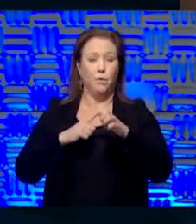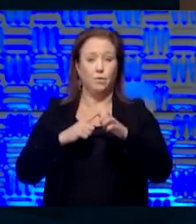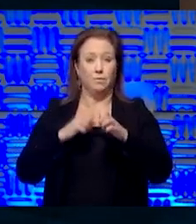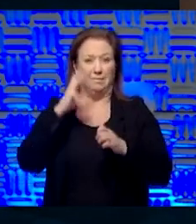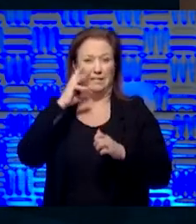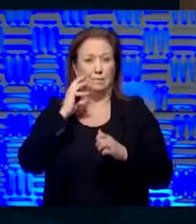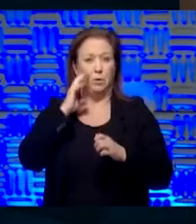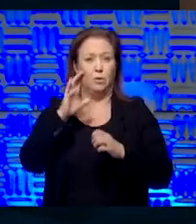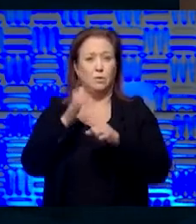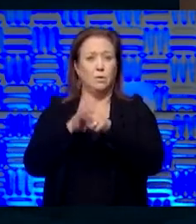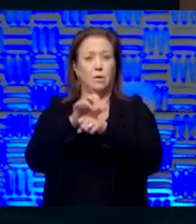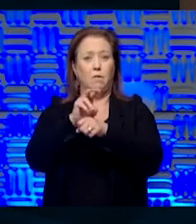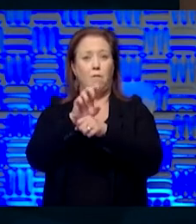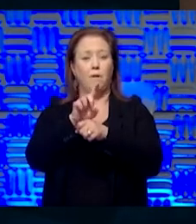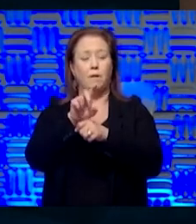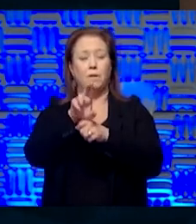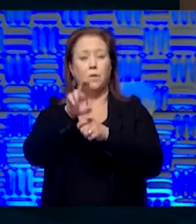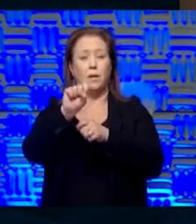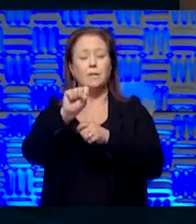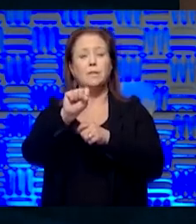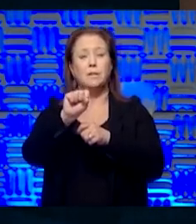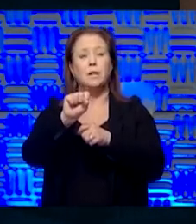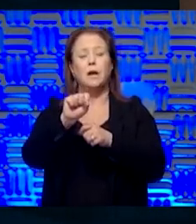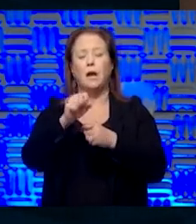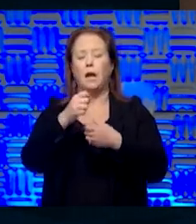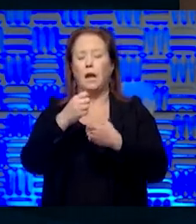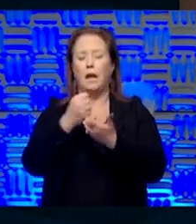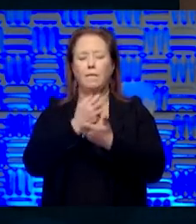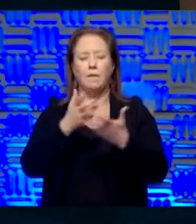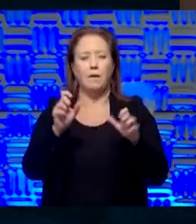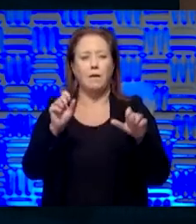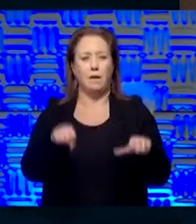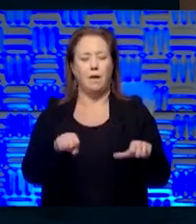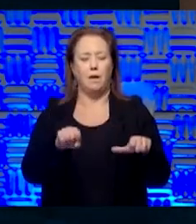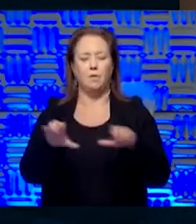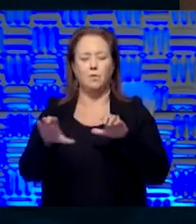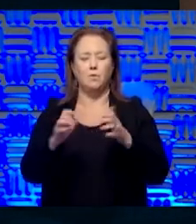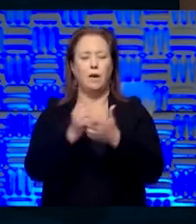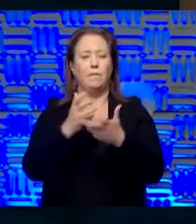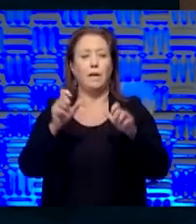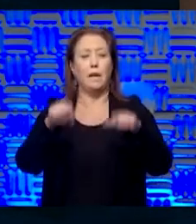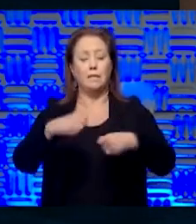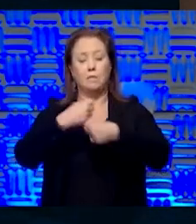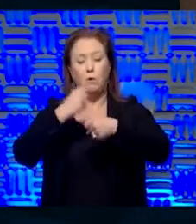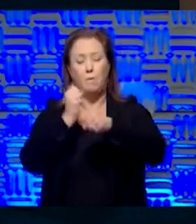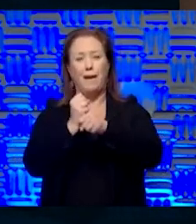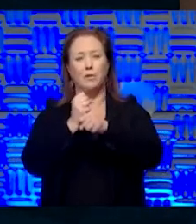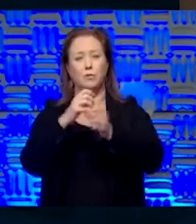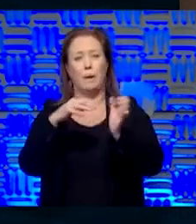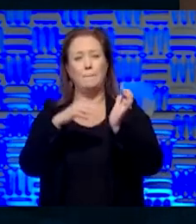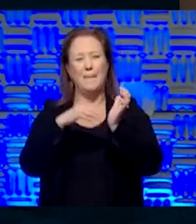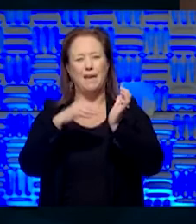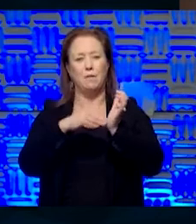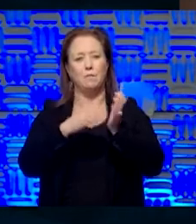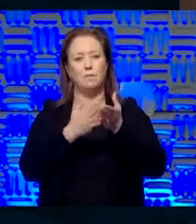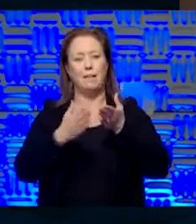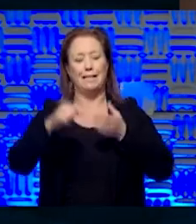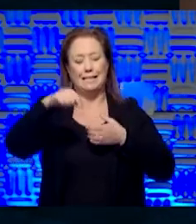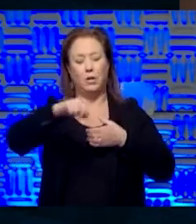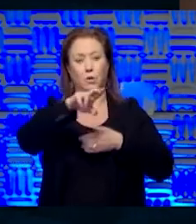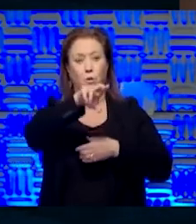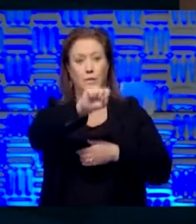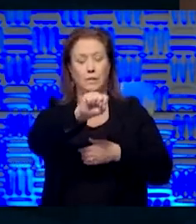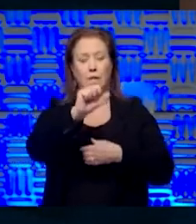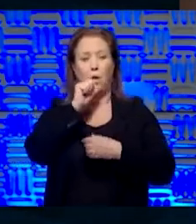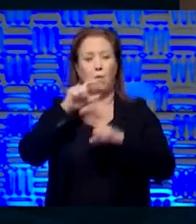States. And I will do everything I can to make sure that we are manufacturing medical supplies in the United States, and that